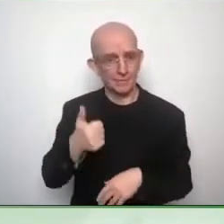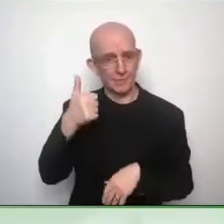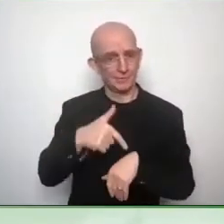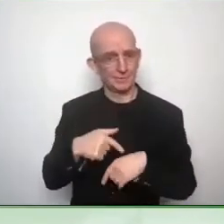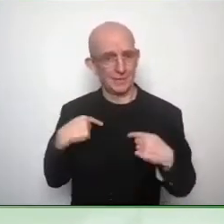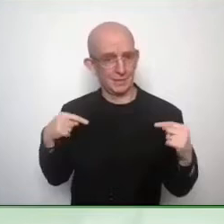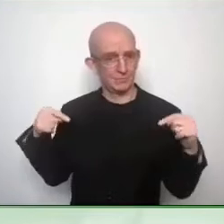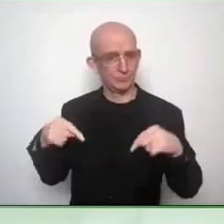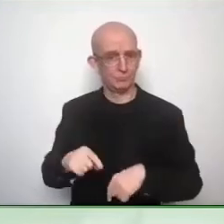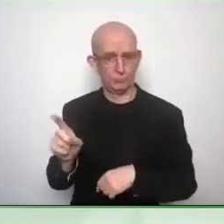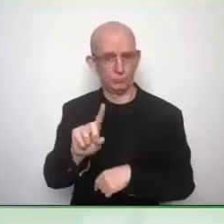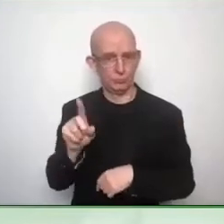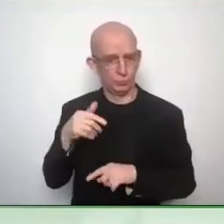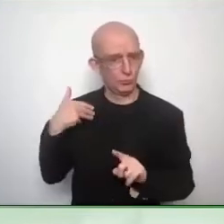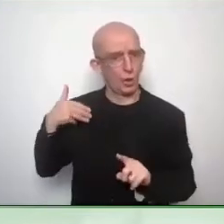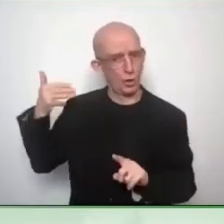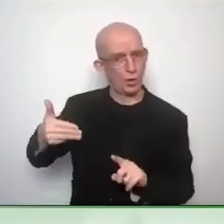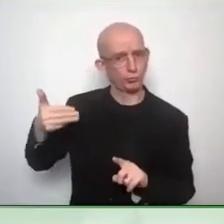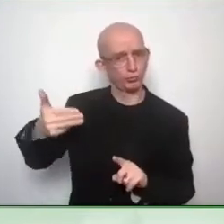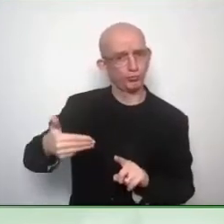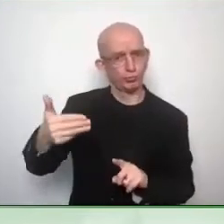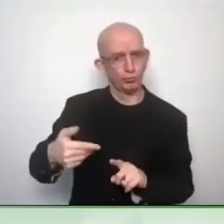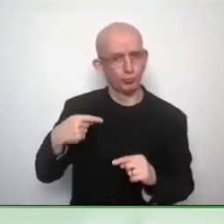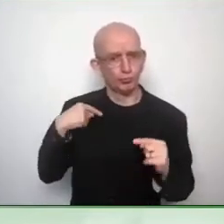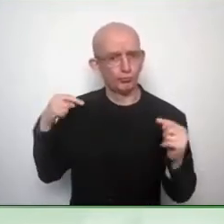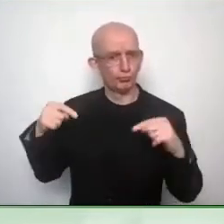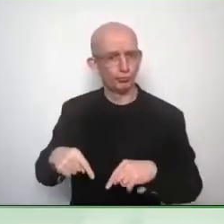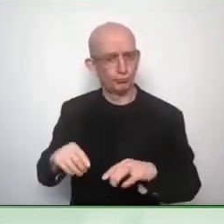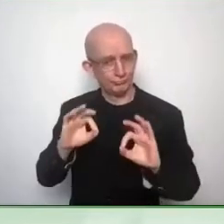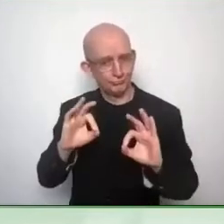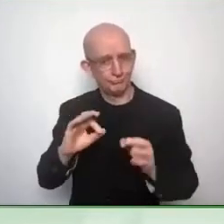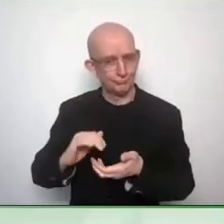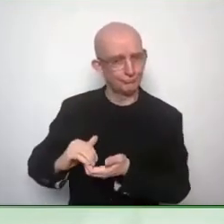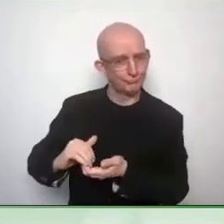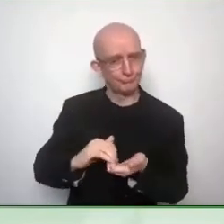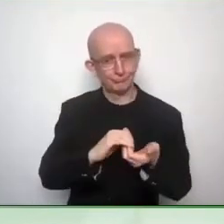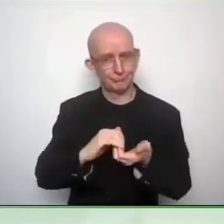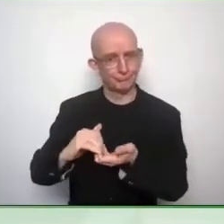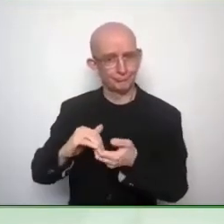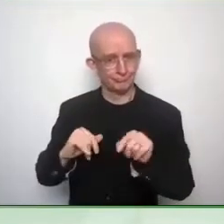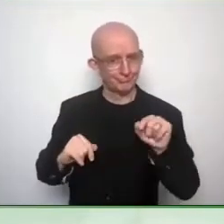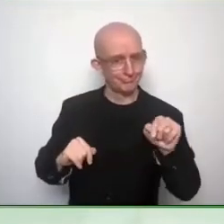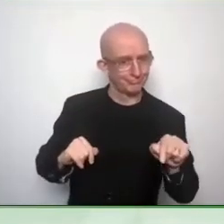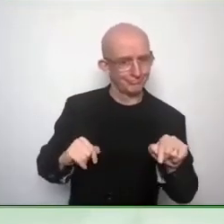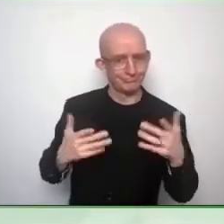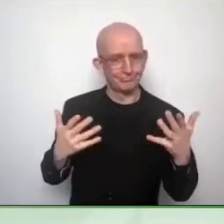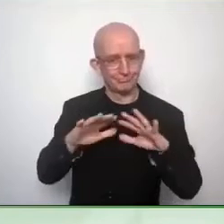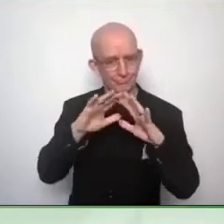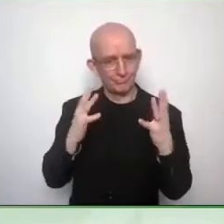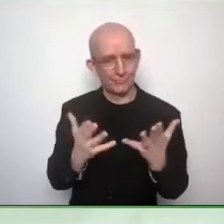to translate it into new research topics, new policy topics, new